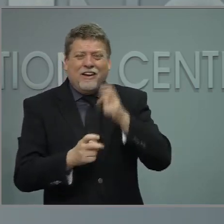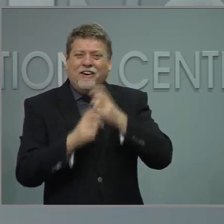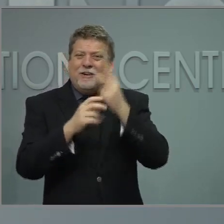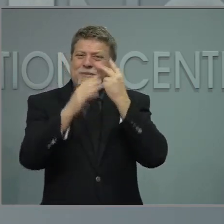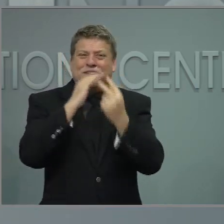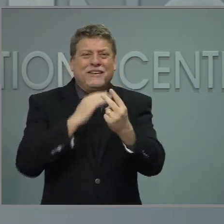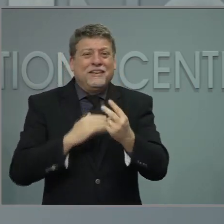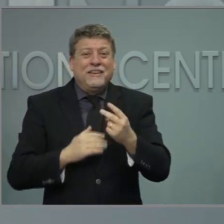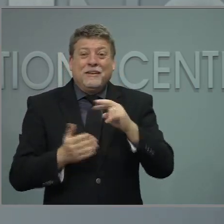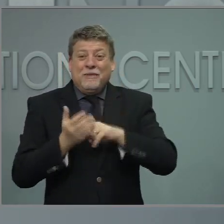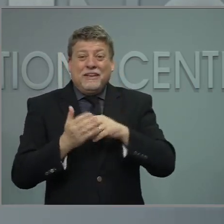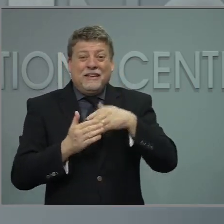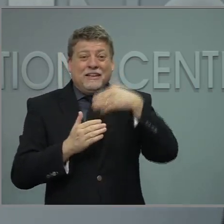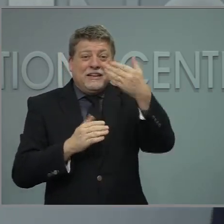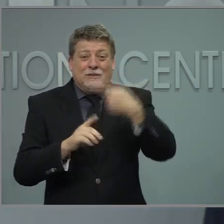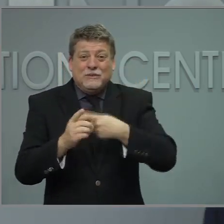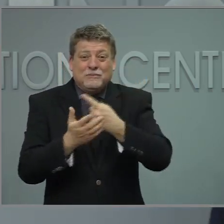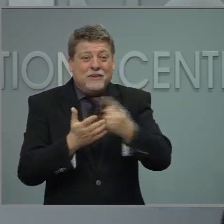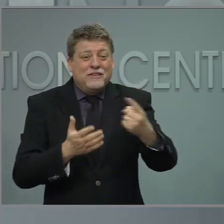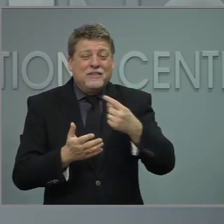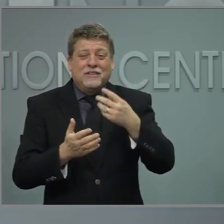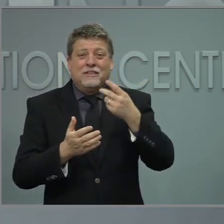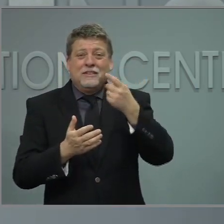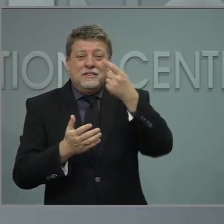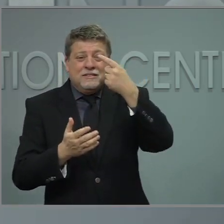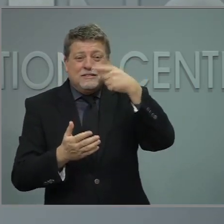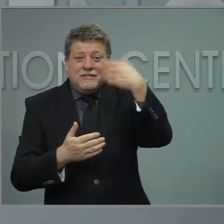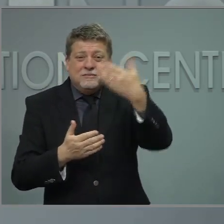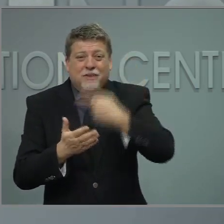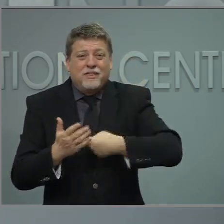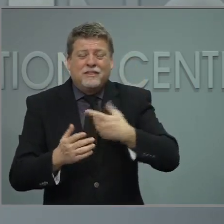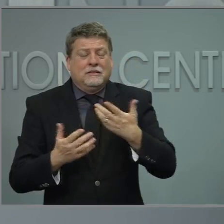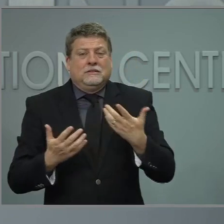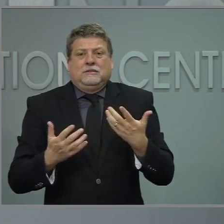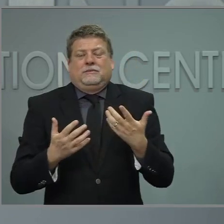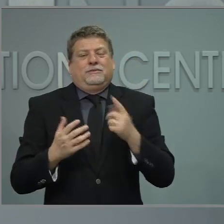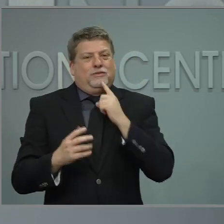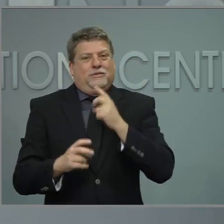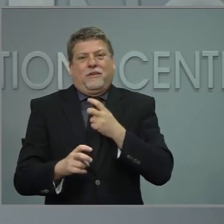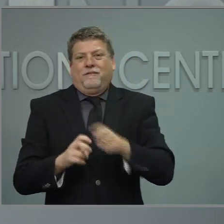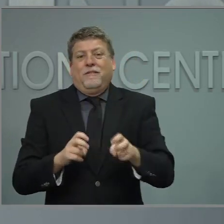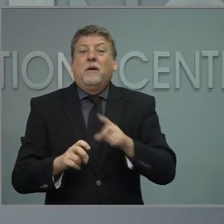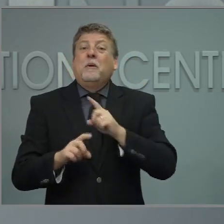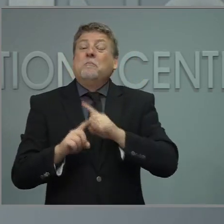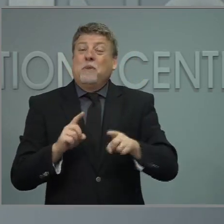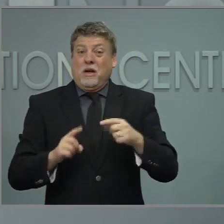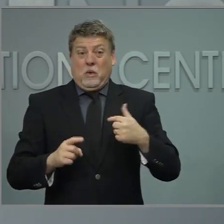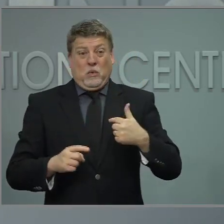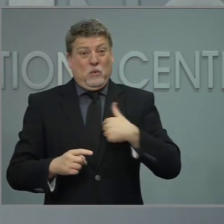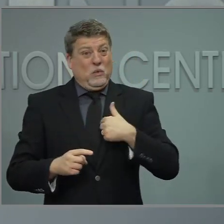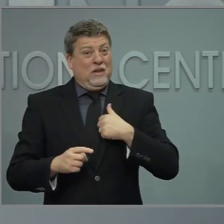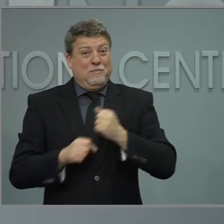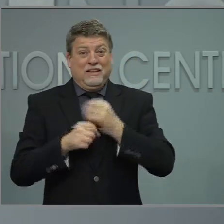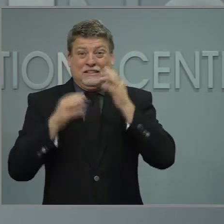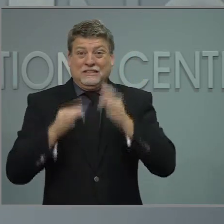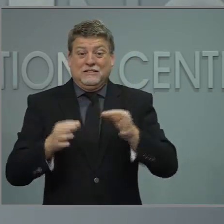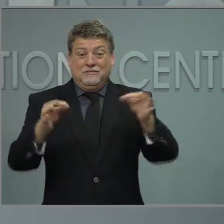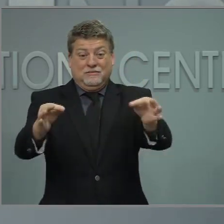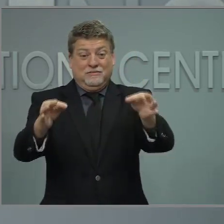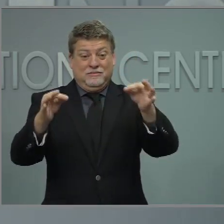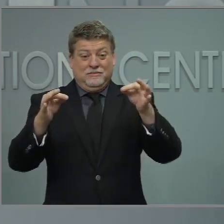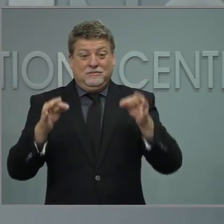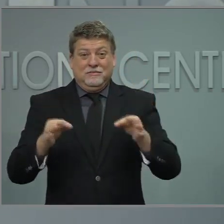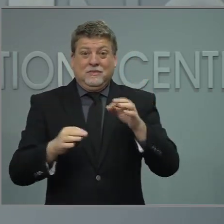is going to be over a period of time. With today's announcement and accelerating moving to all adults on April 7th,